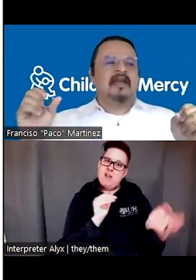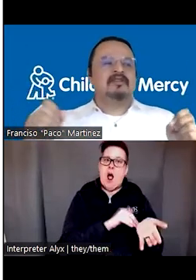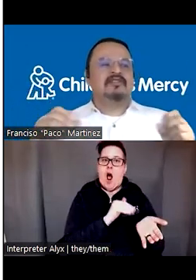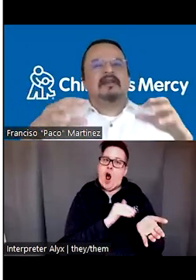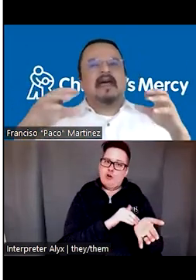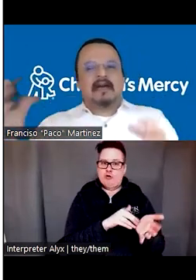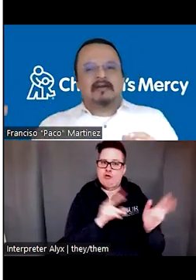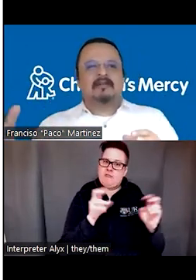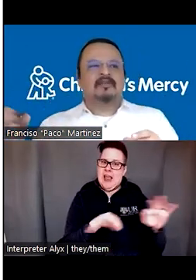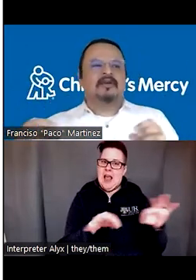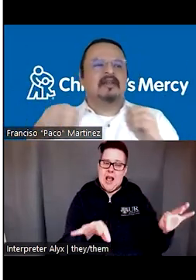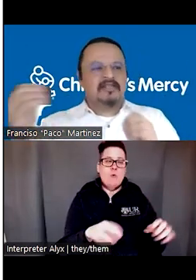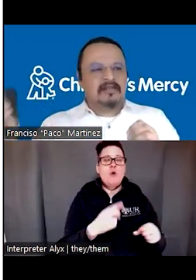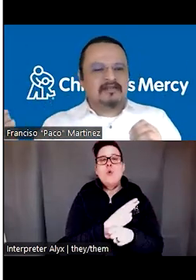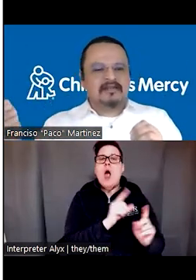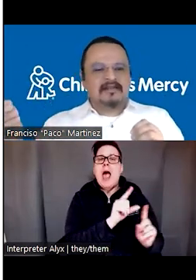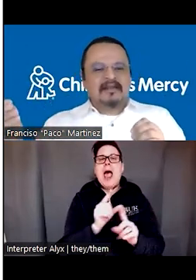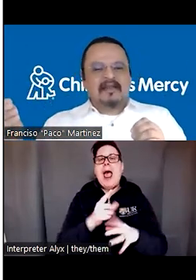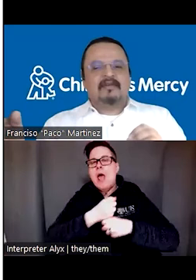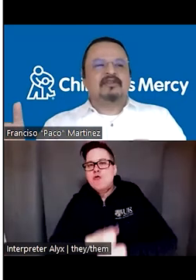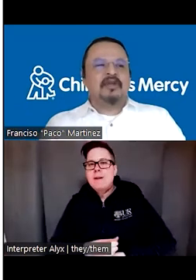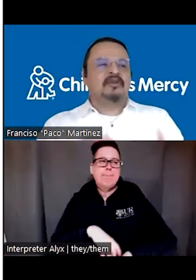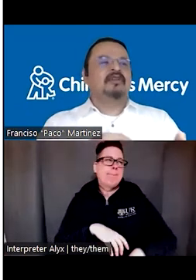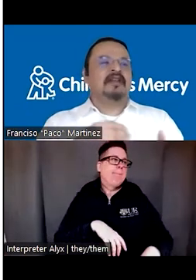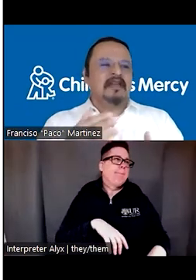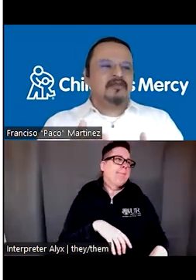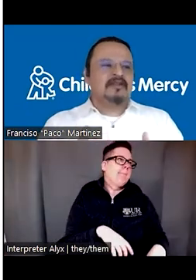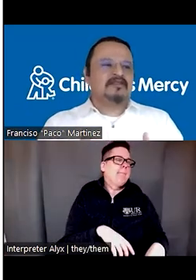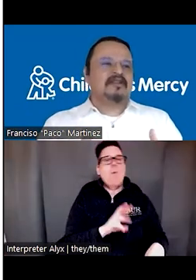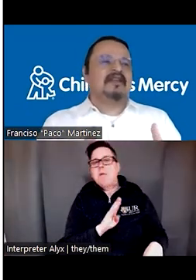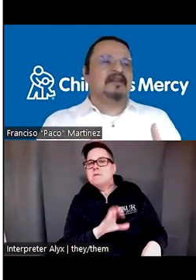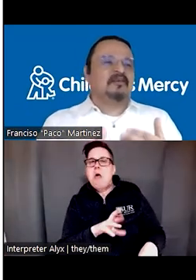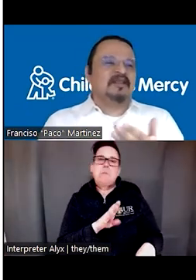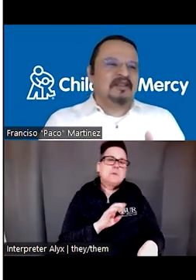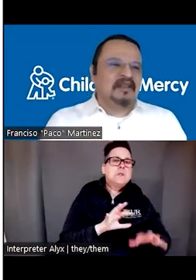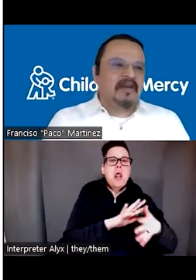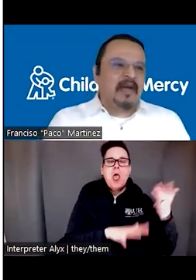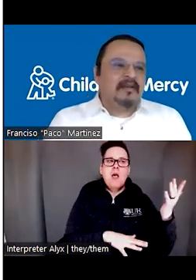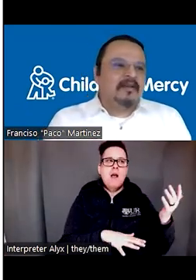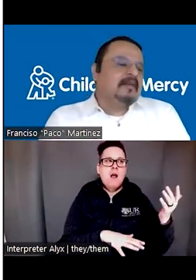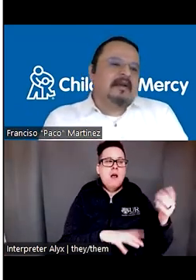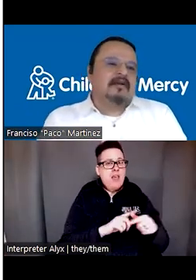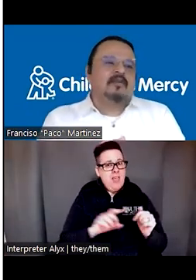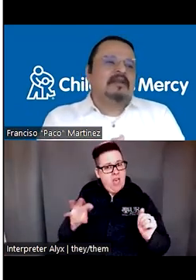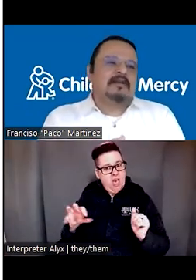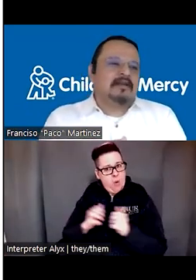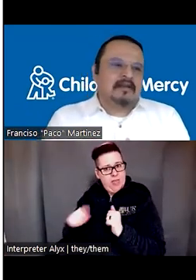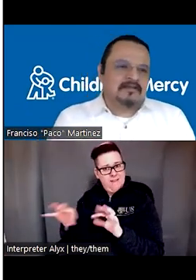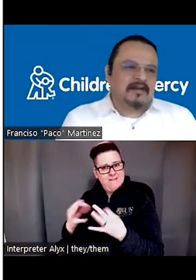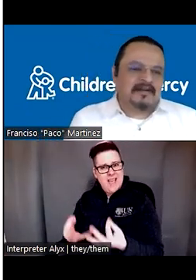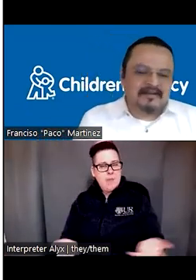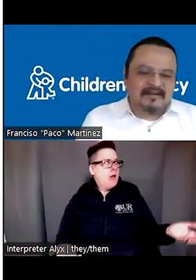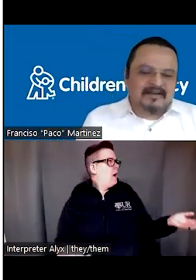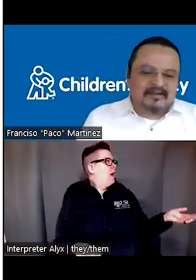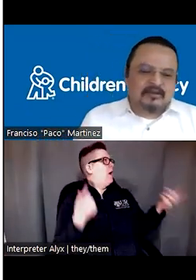and using acronyms or initials. And when you talk using initials with the families, the families are going to be totally